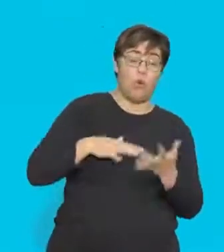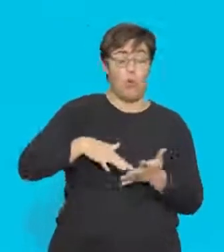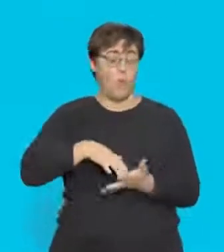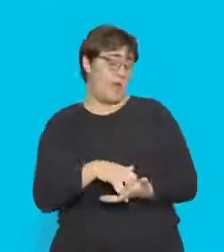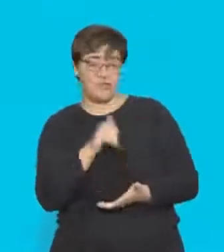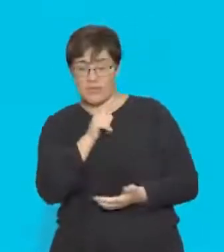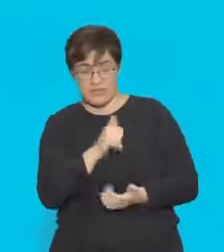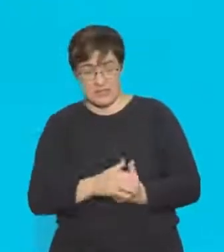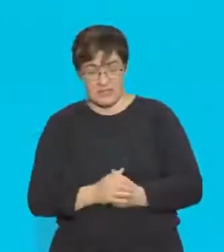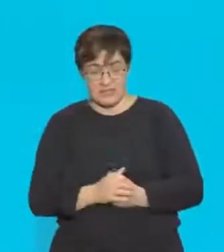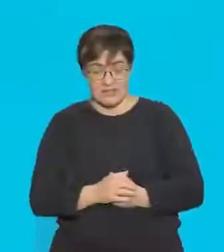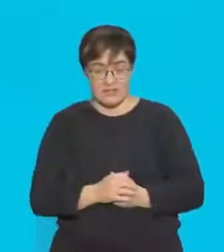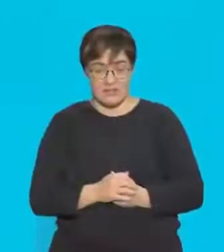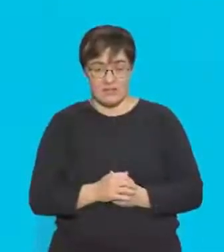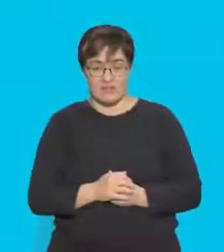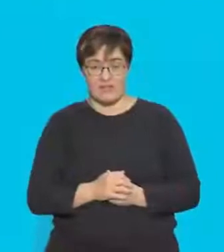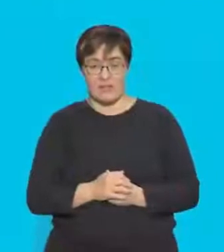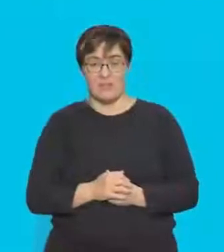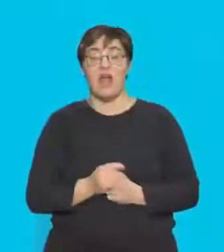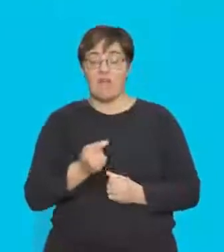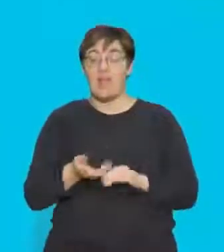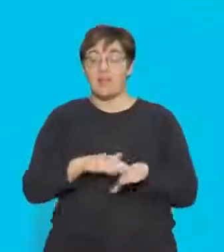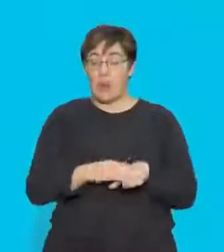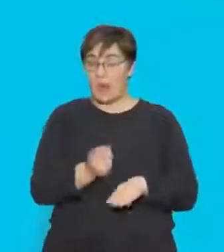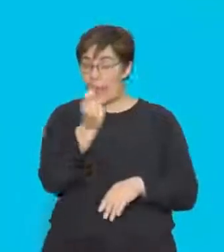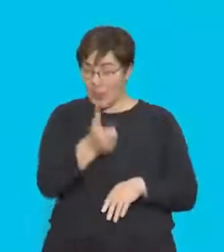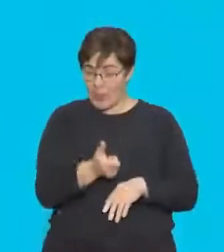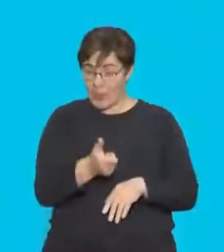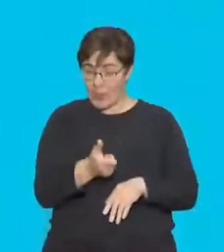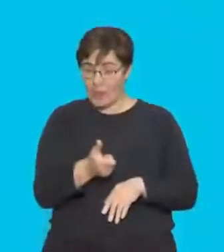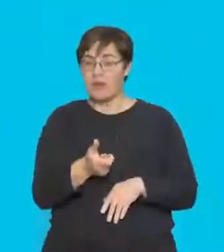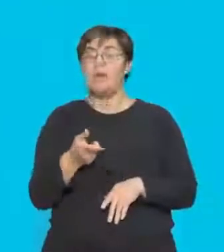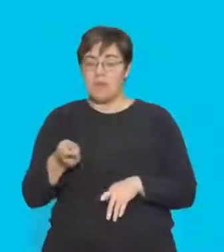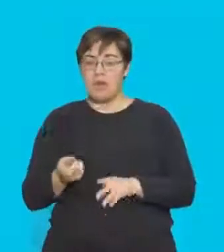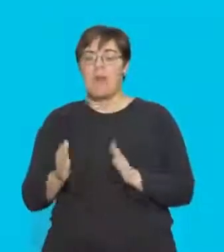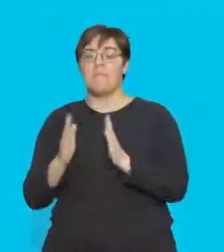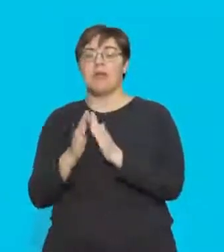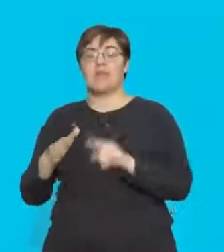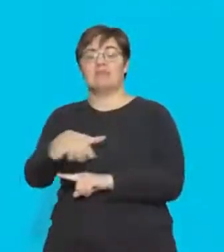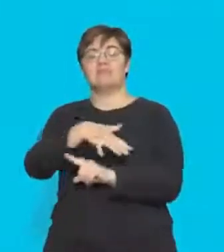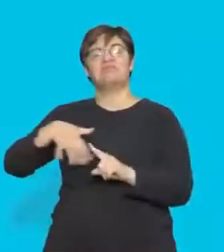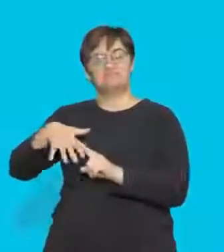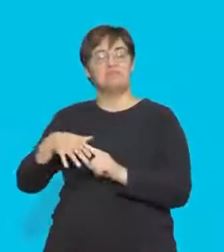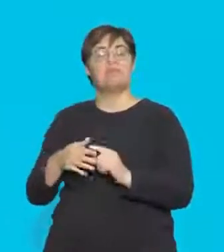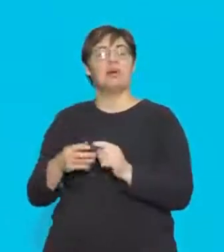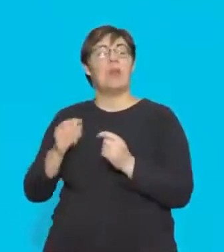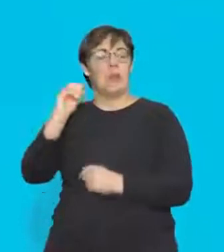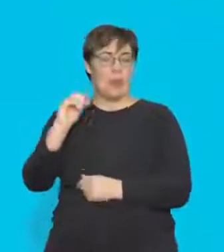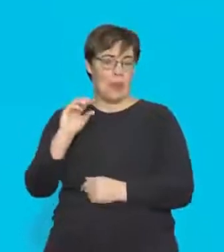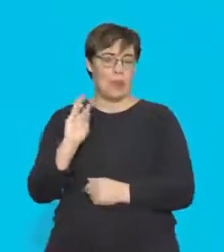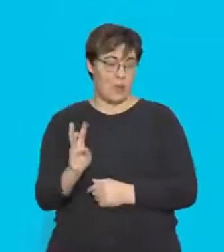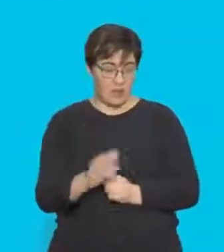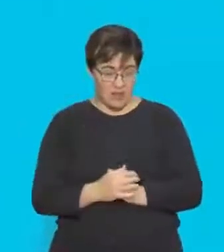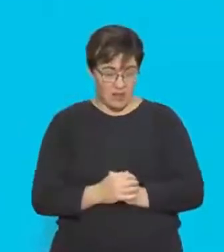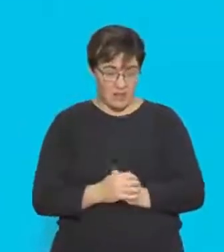current is. If the current is very small, the magnetic effect will be very small. The magnetic field will be very small.